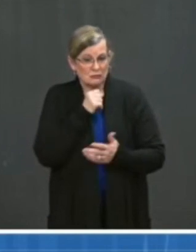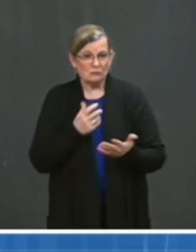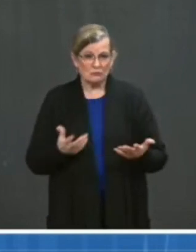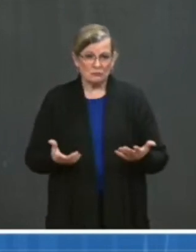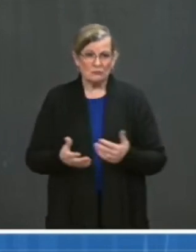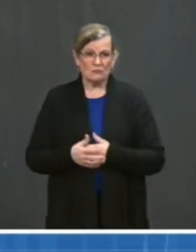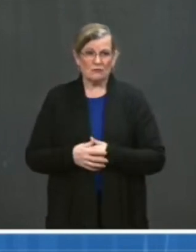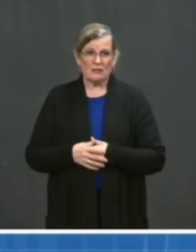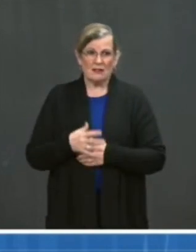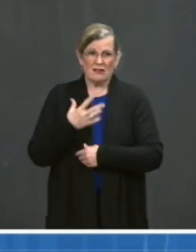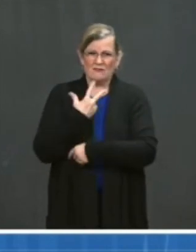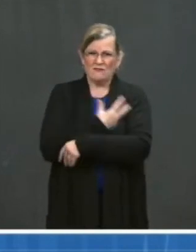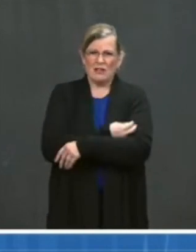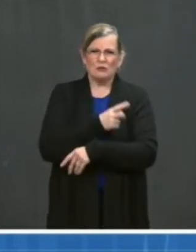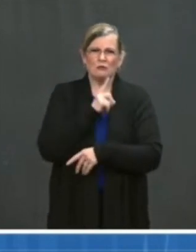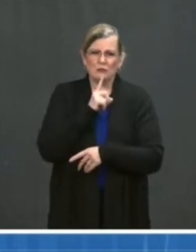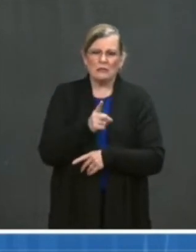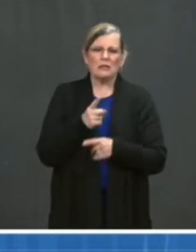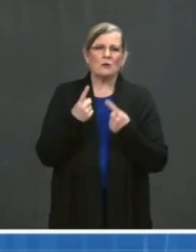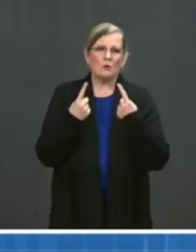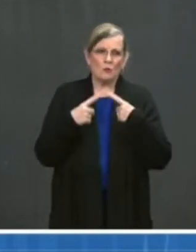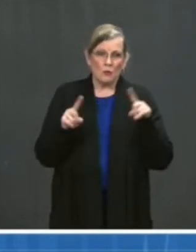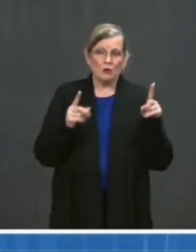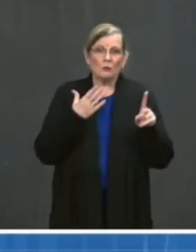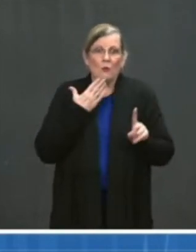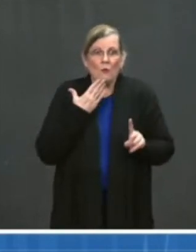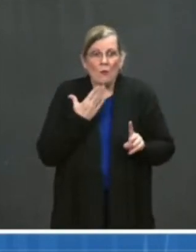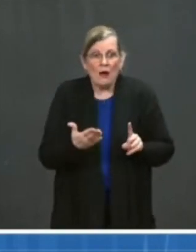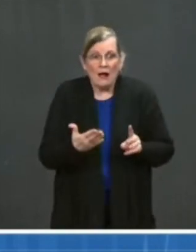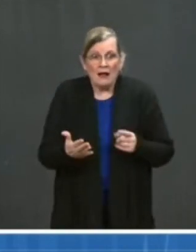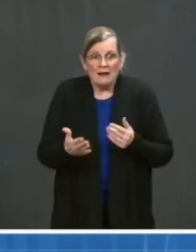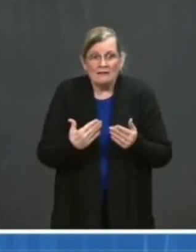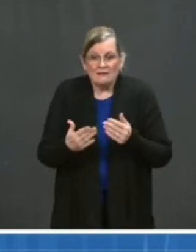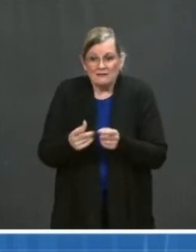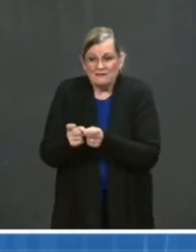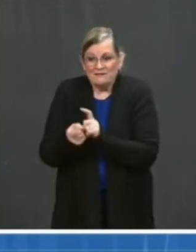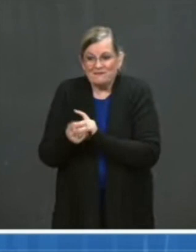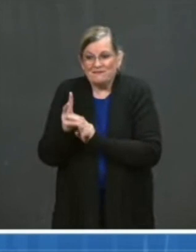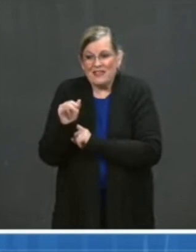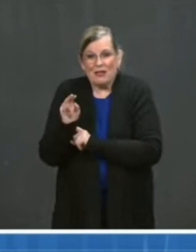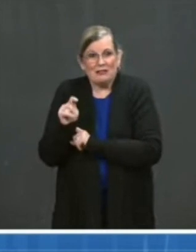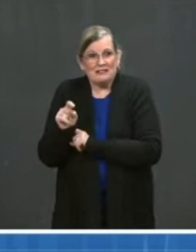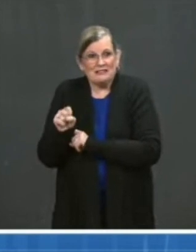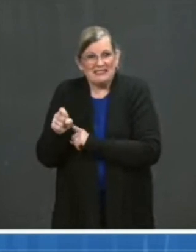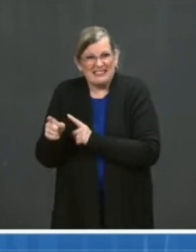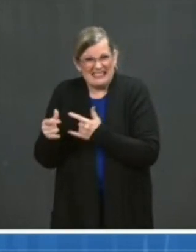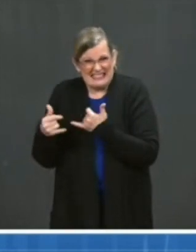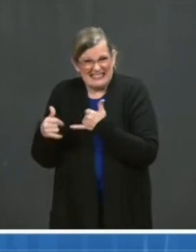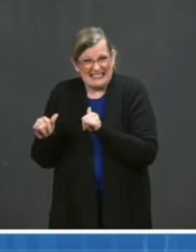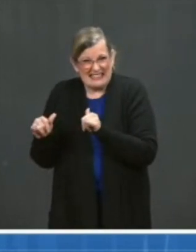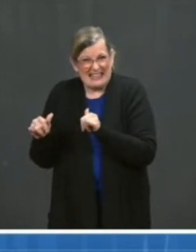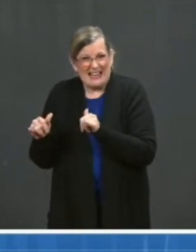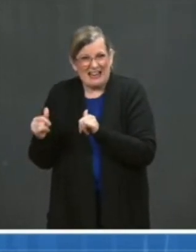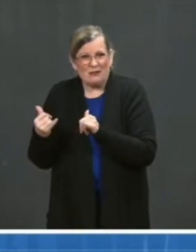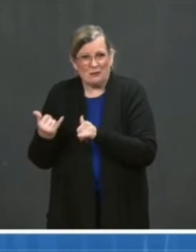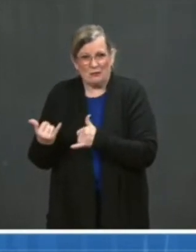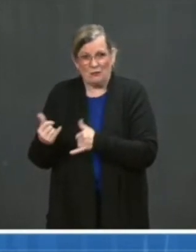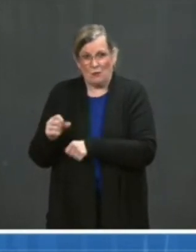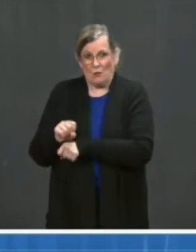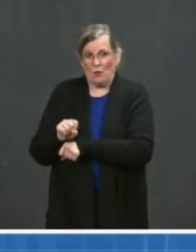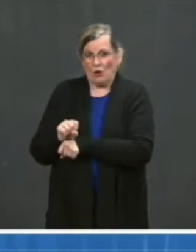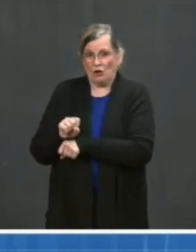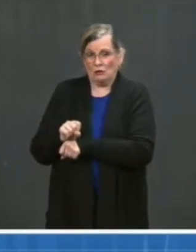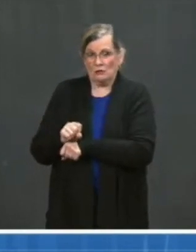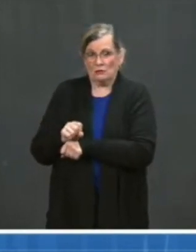against variants, although we need further data to confirm that. They are durable for at least six months, and they work in